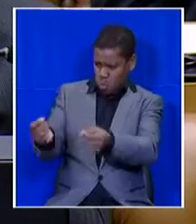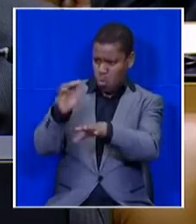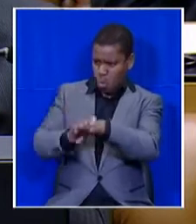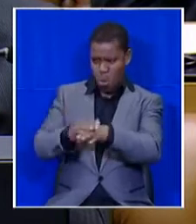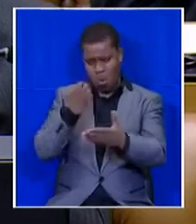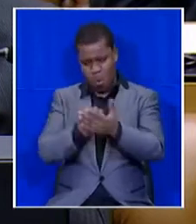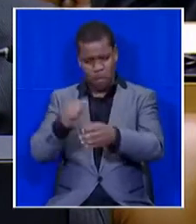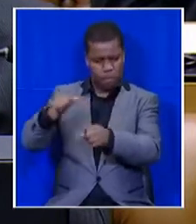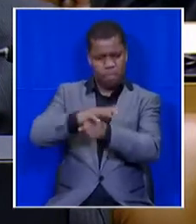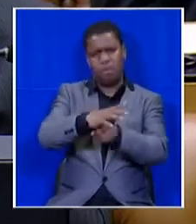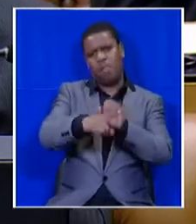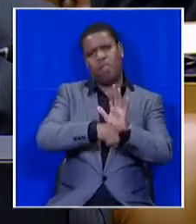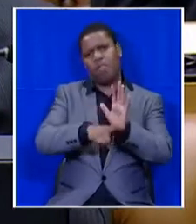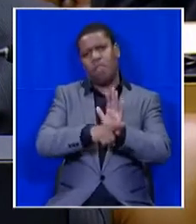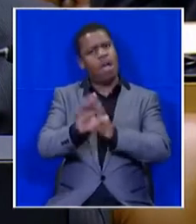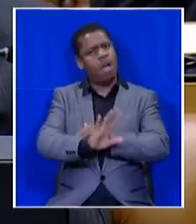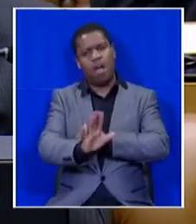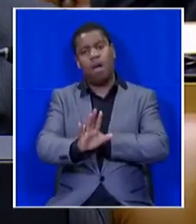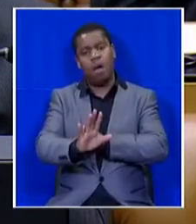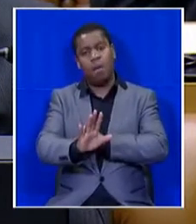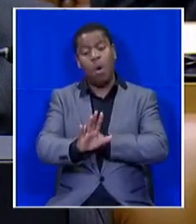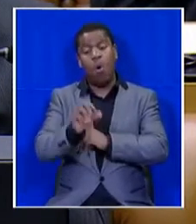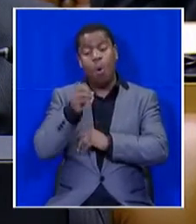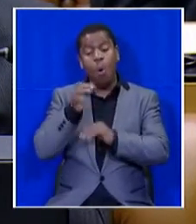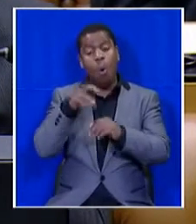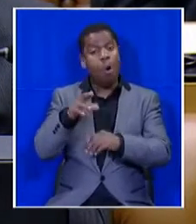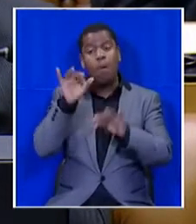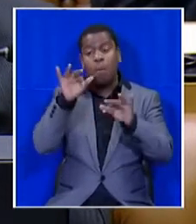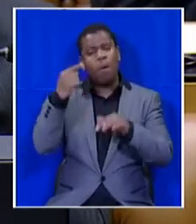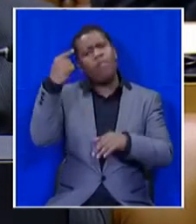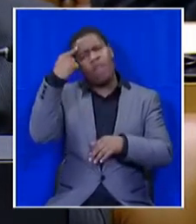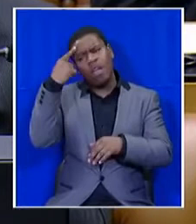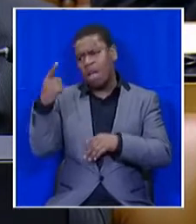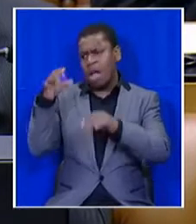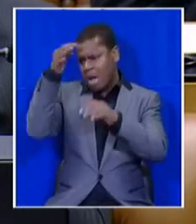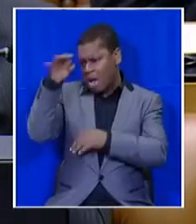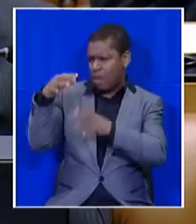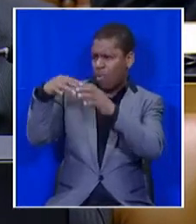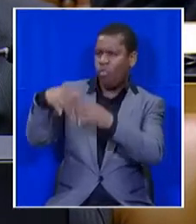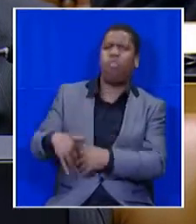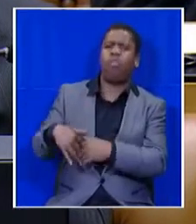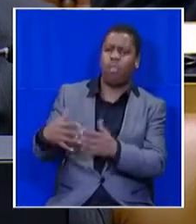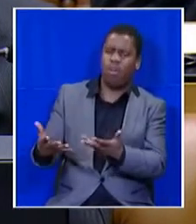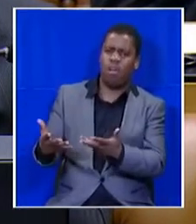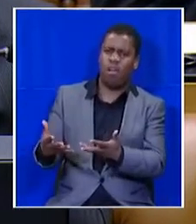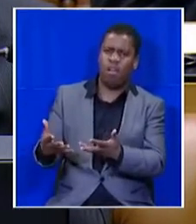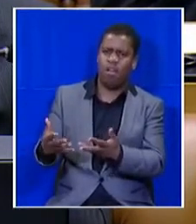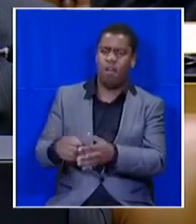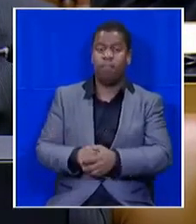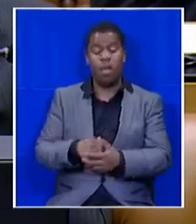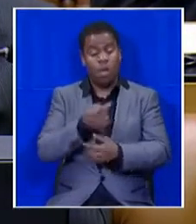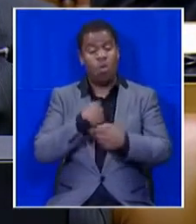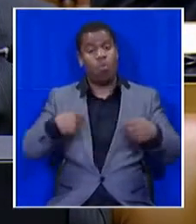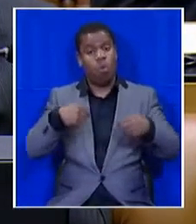getting people to believe that the government is not functioning well. And we've also called on all and